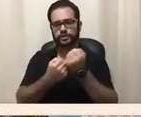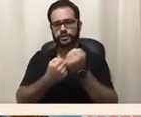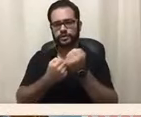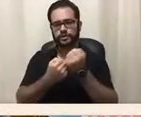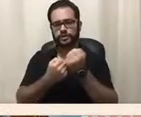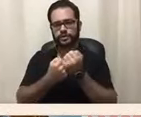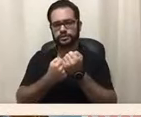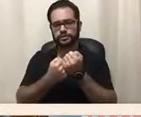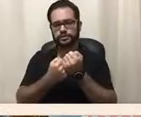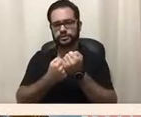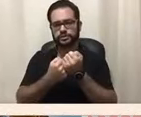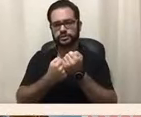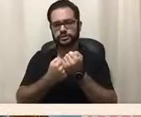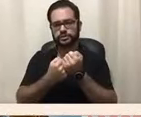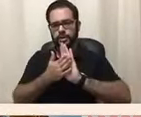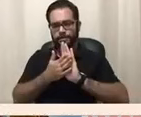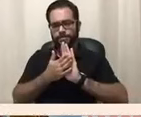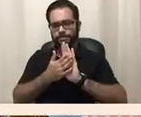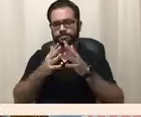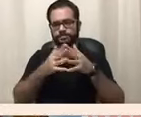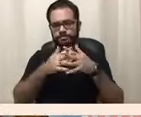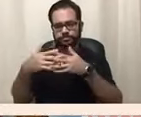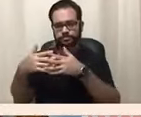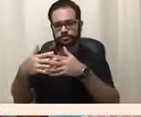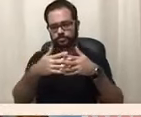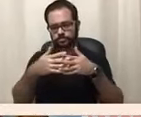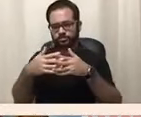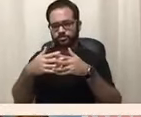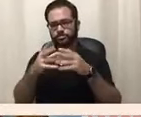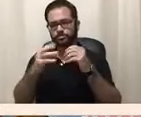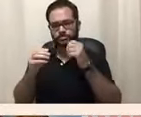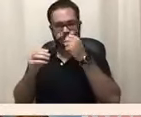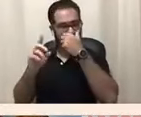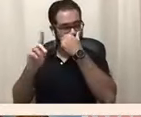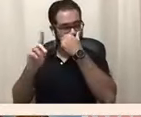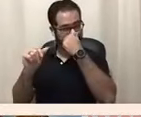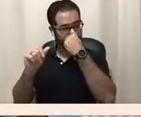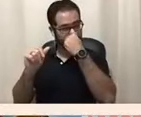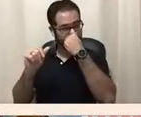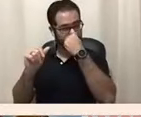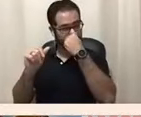for intended programs today. In 1986,